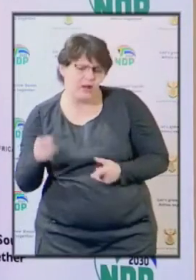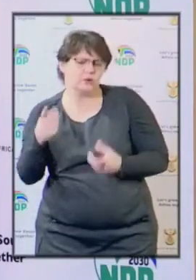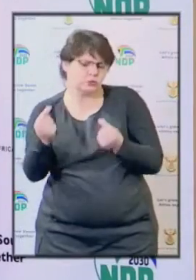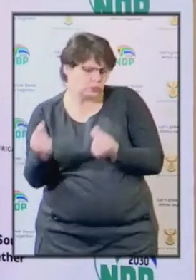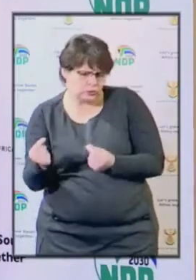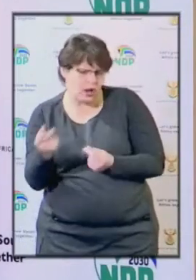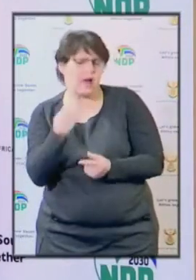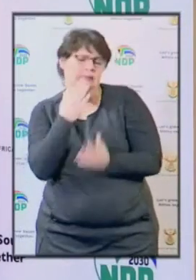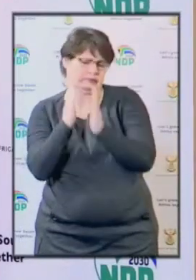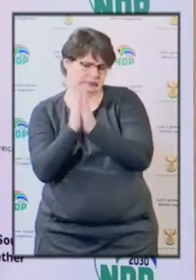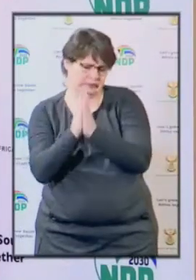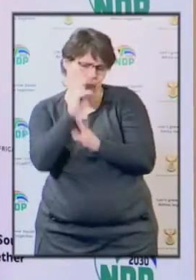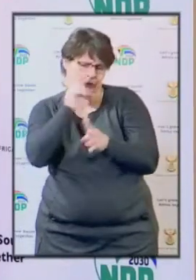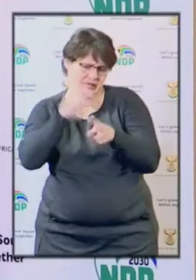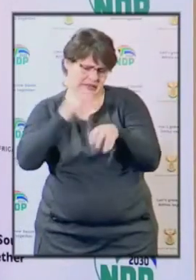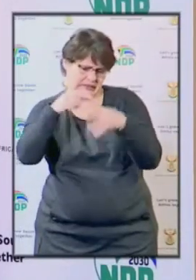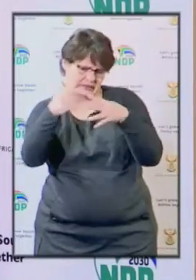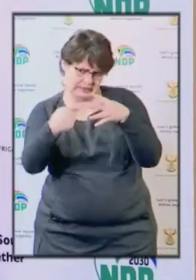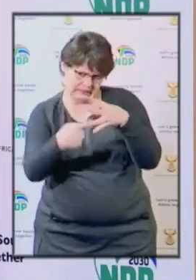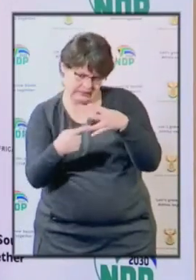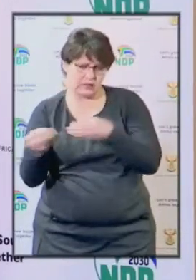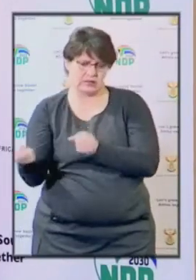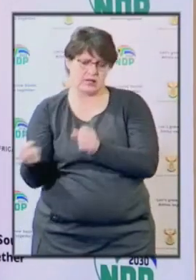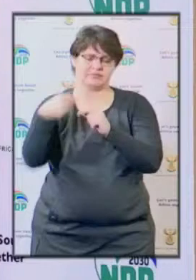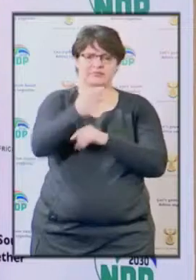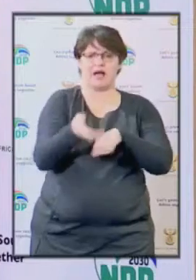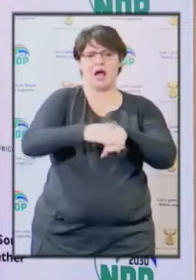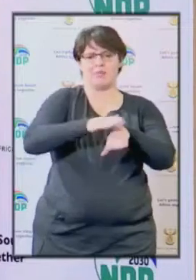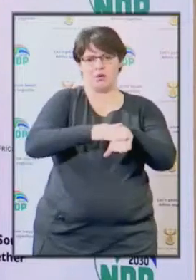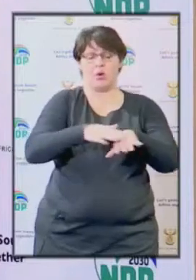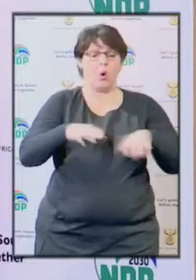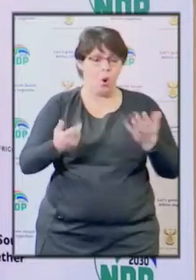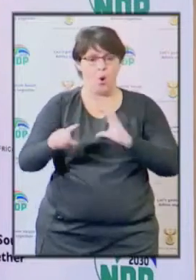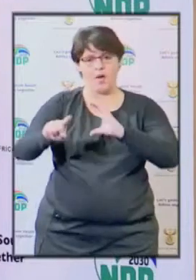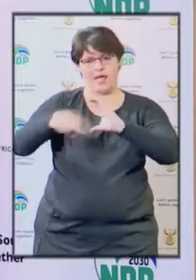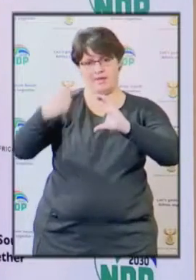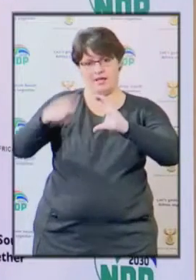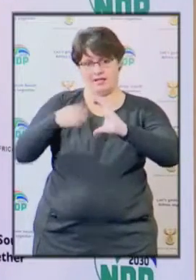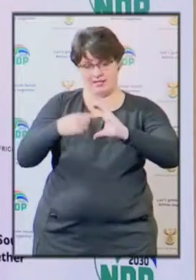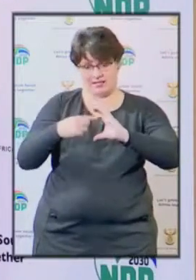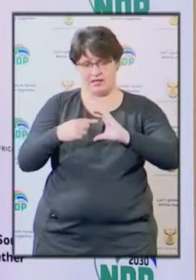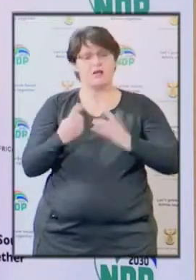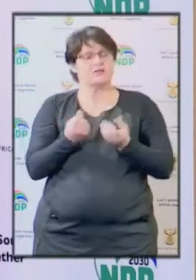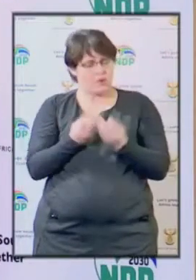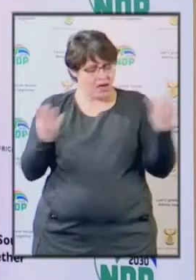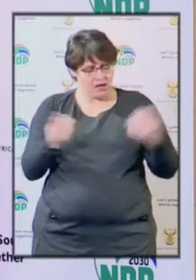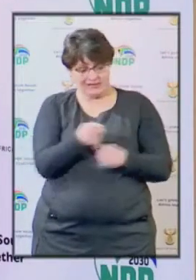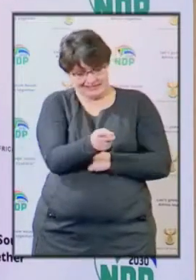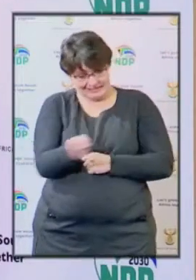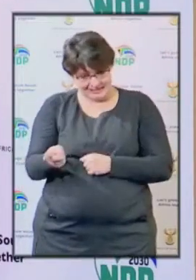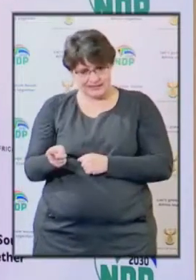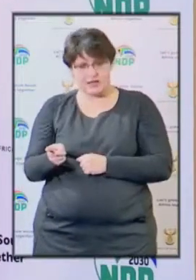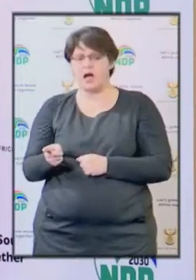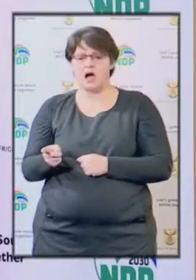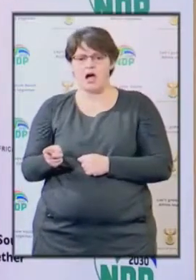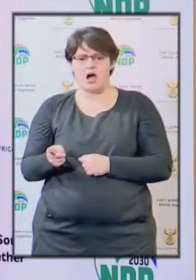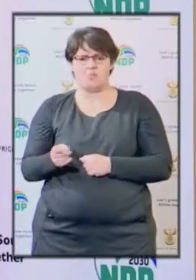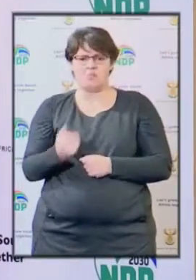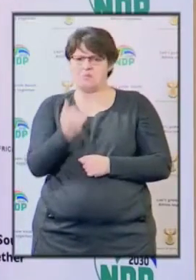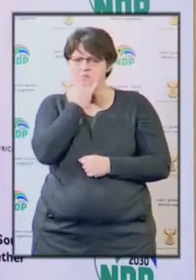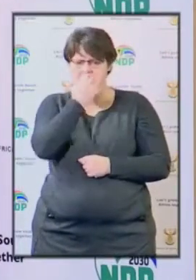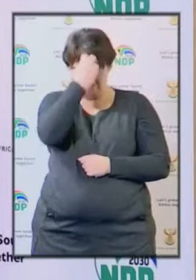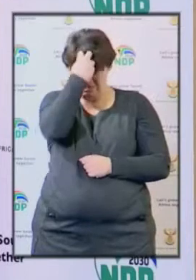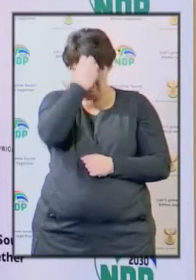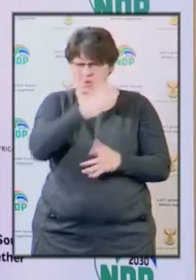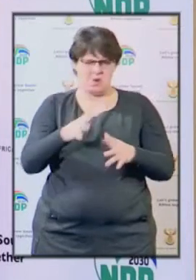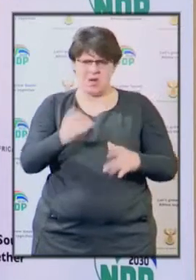them to submit the documentation that are needed through email. And I think quite a number of our applicants who are unhappy have